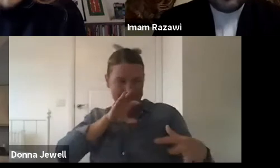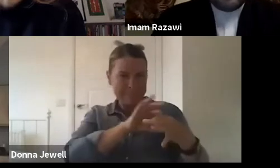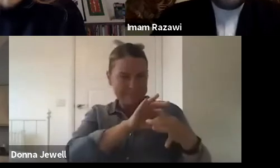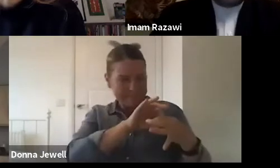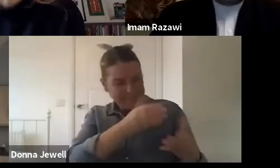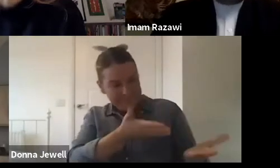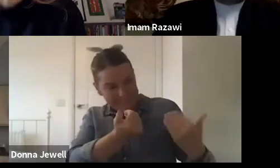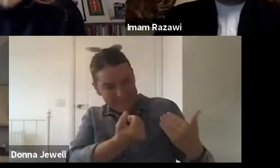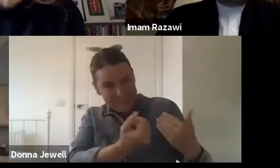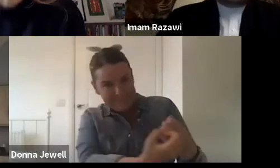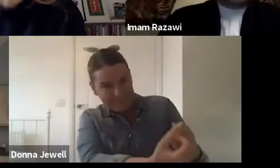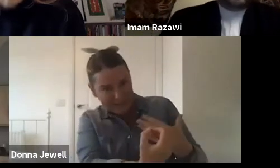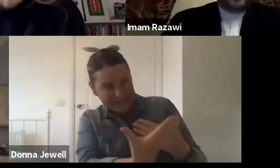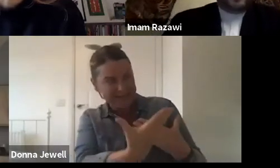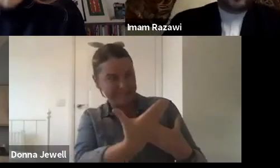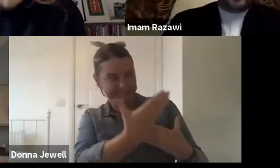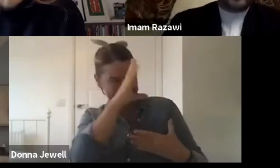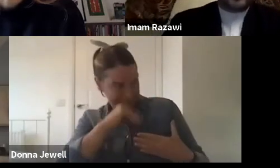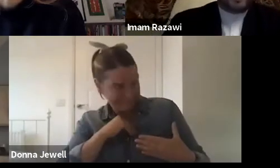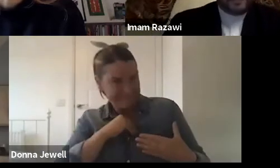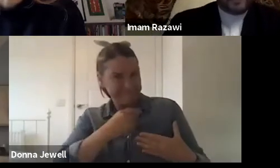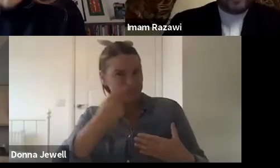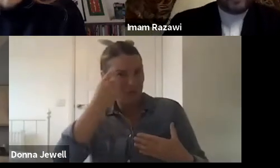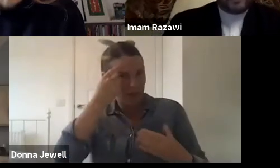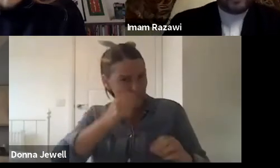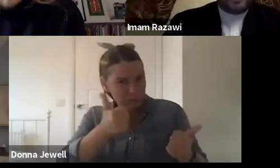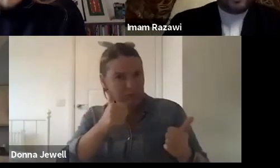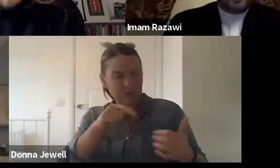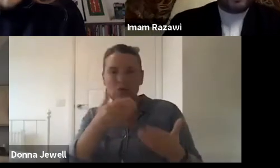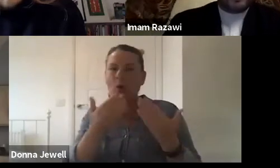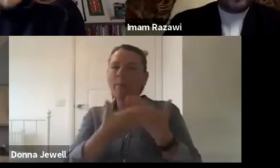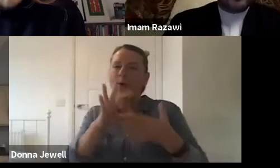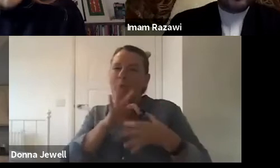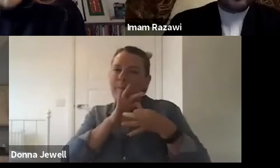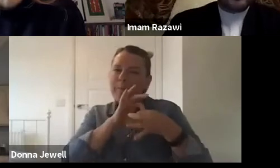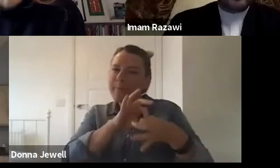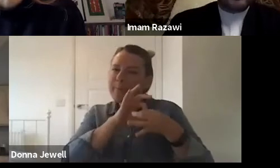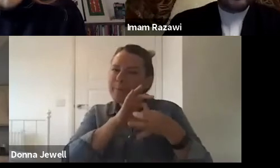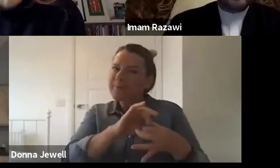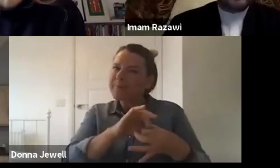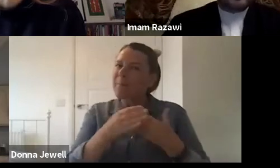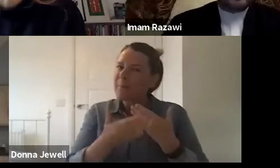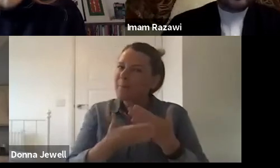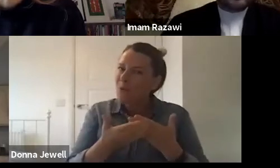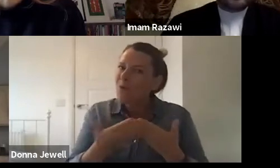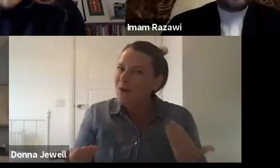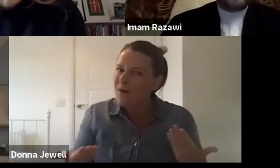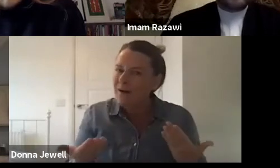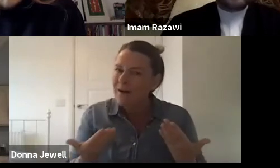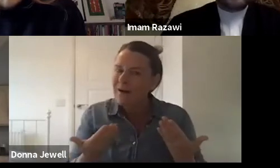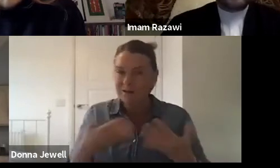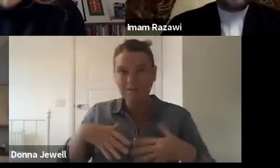that is most pleasing to see developing the sharing at an early stage of